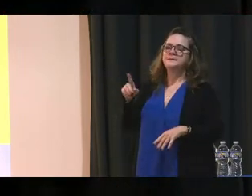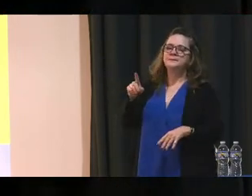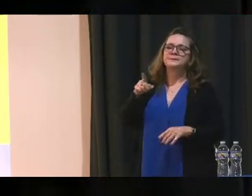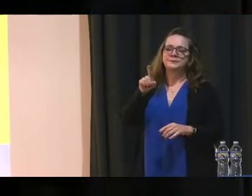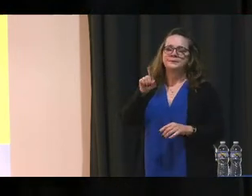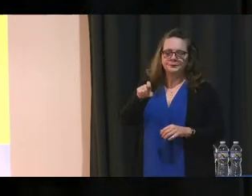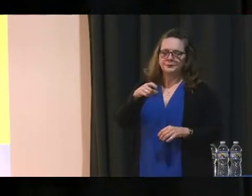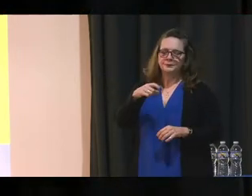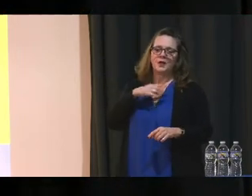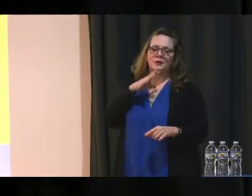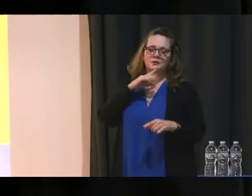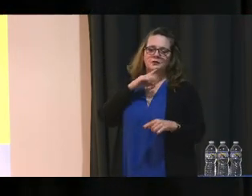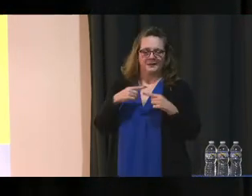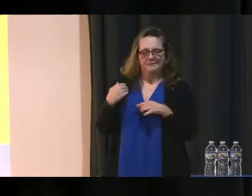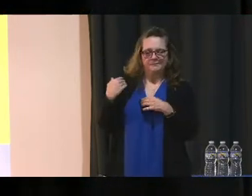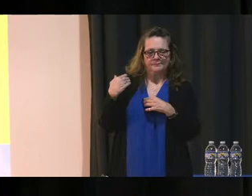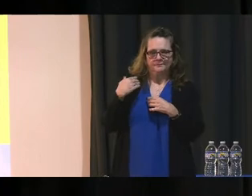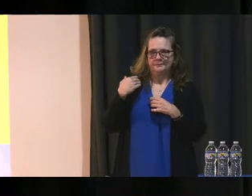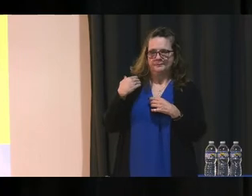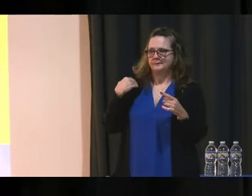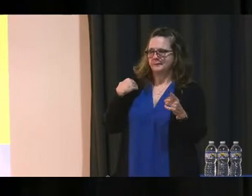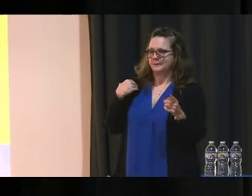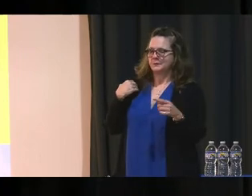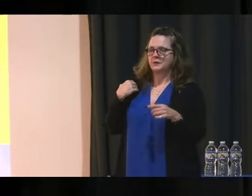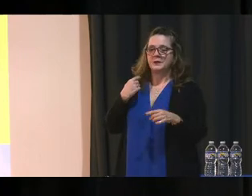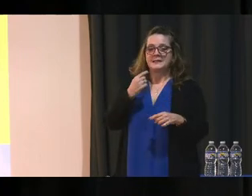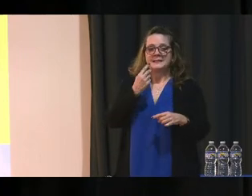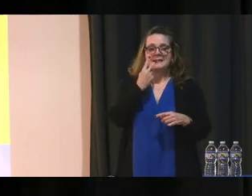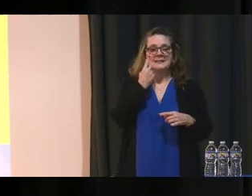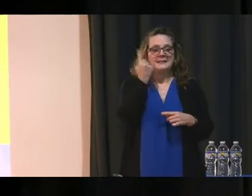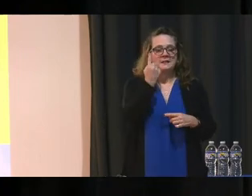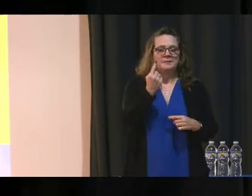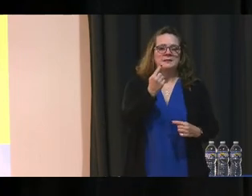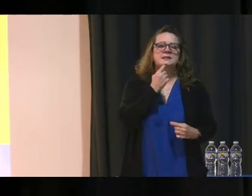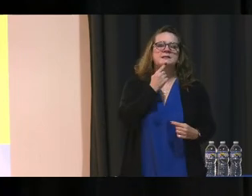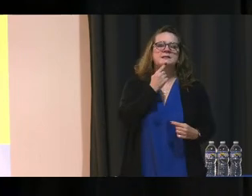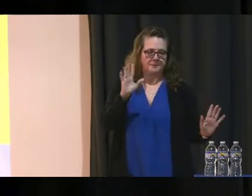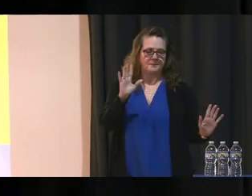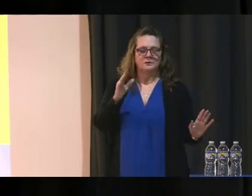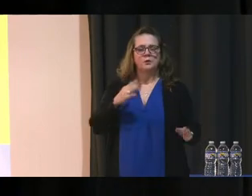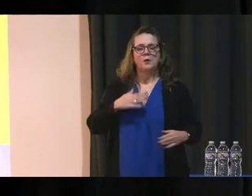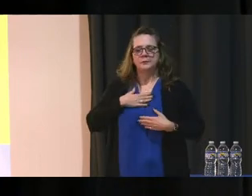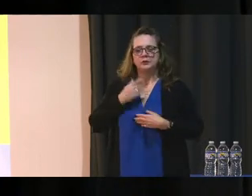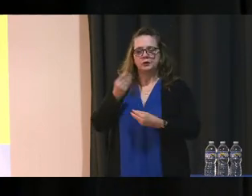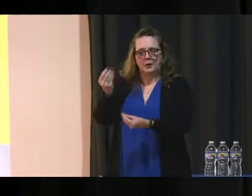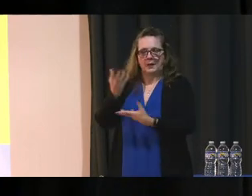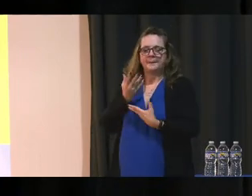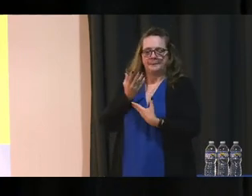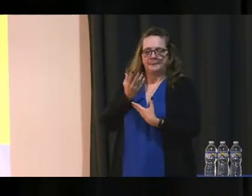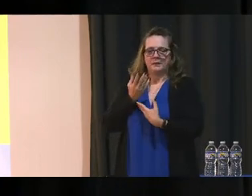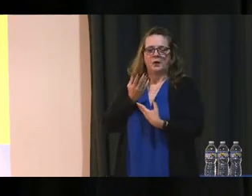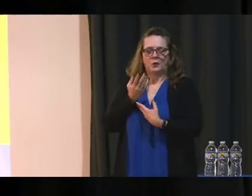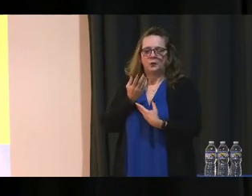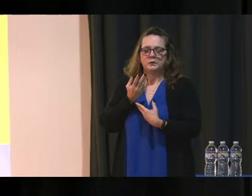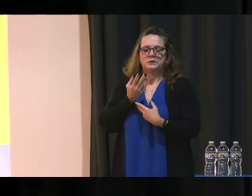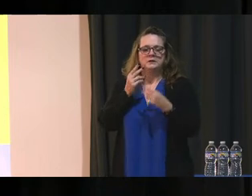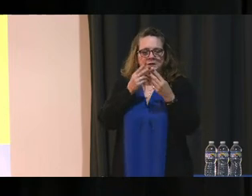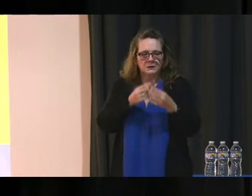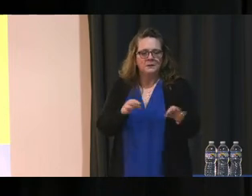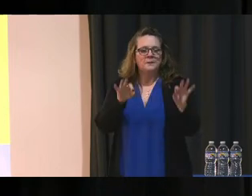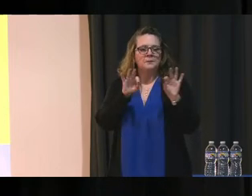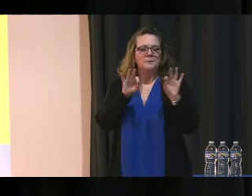opened, I talked about if you see something, say something. And I appreciate you saying something. I think it's just as important to